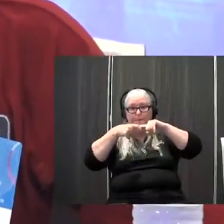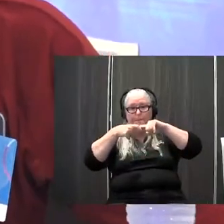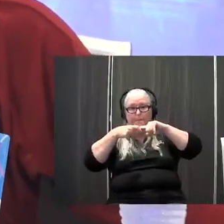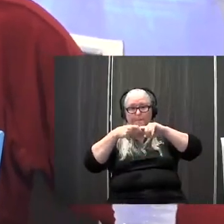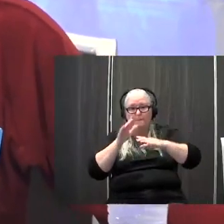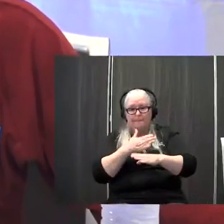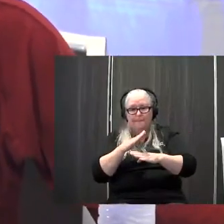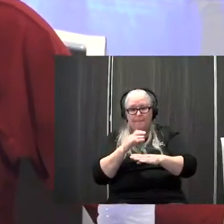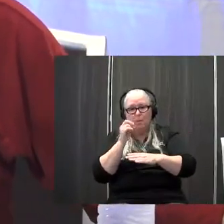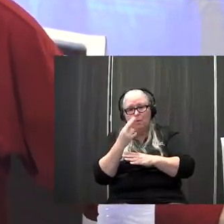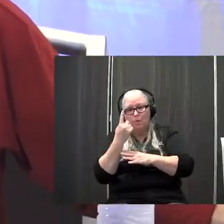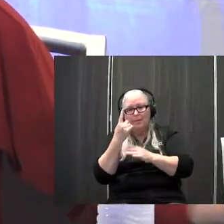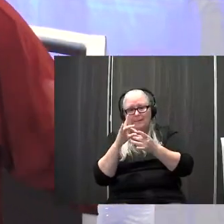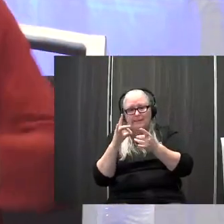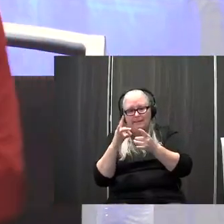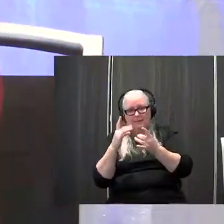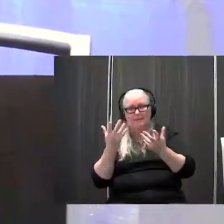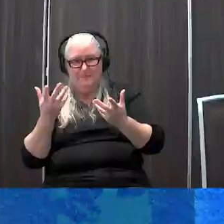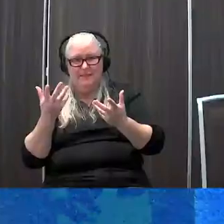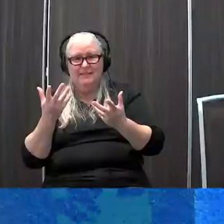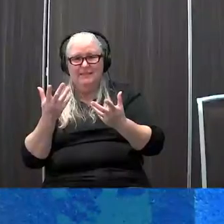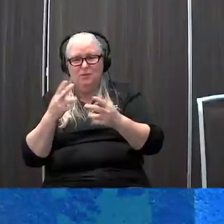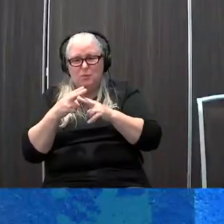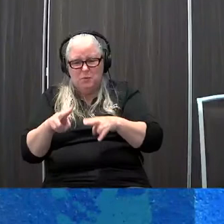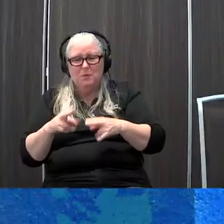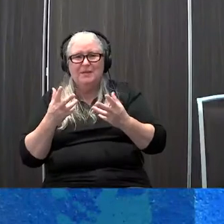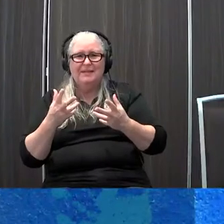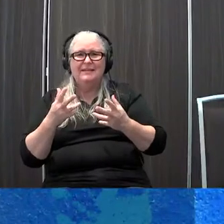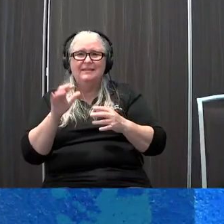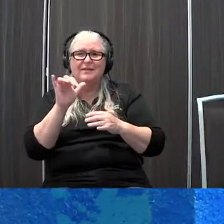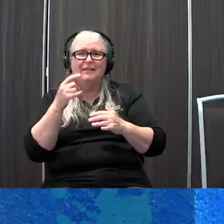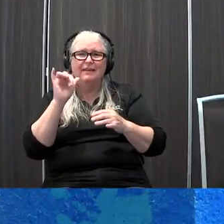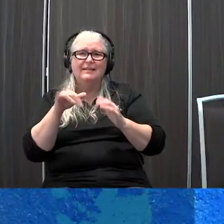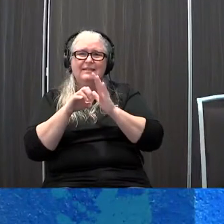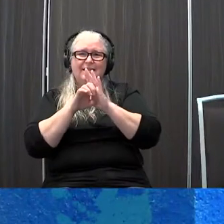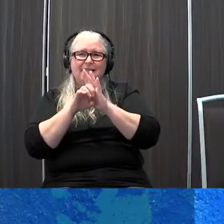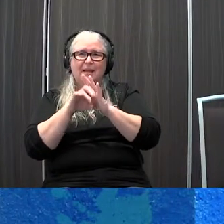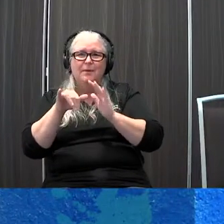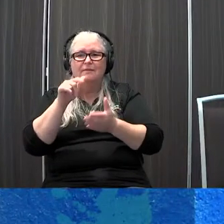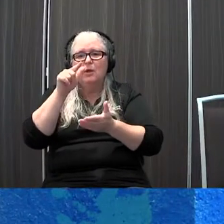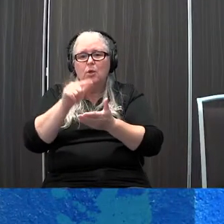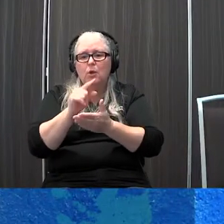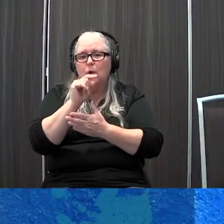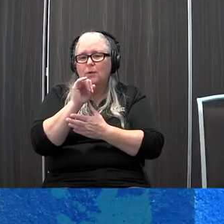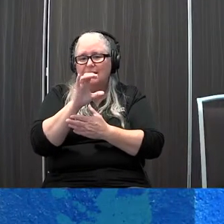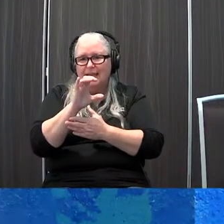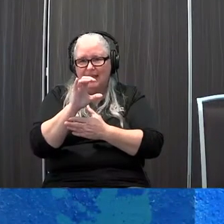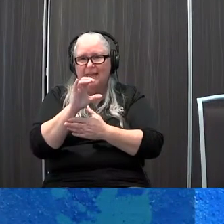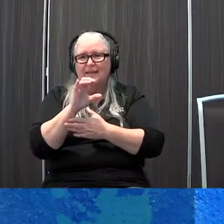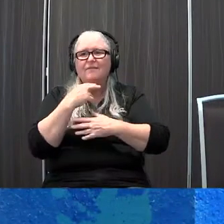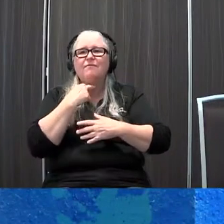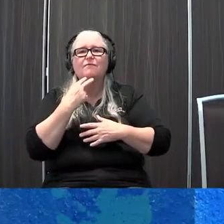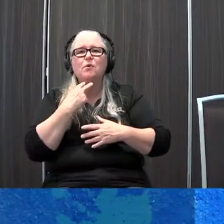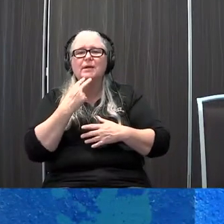single message on them as well so those are some examples of a low-tech voice output device that you could potentially